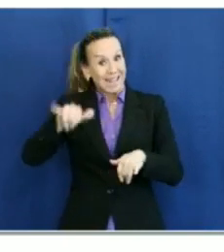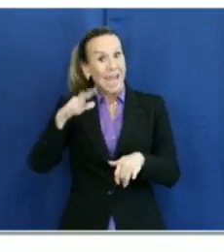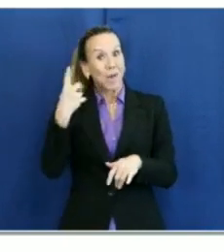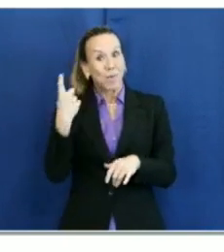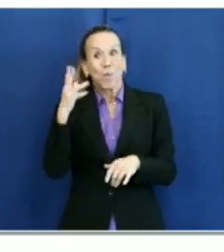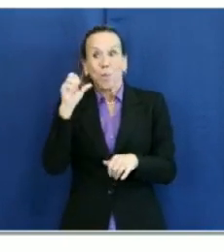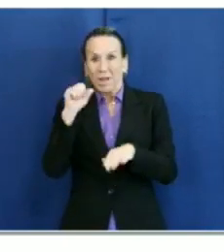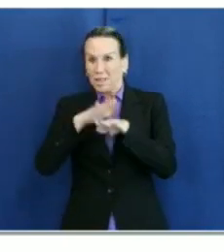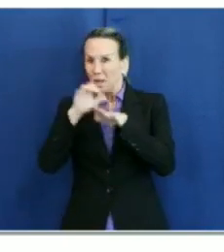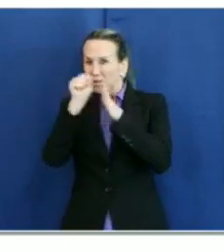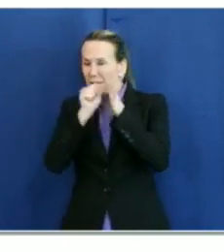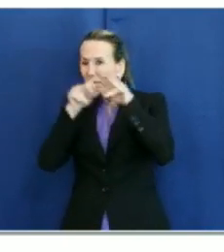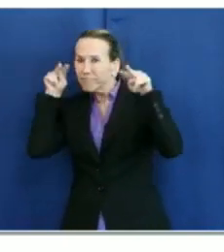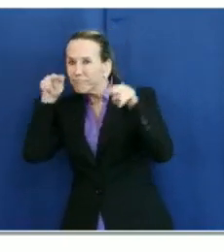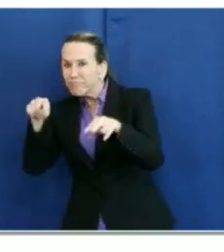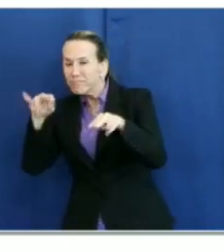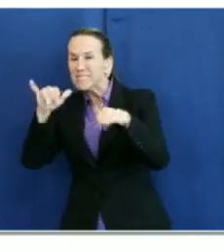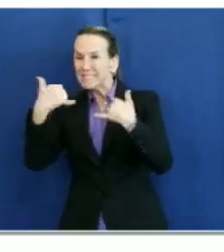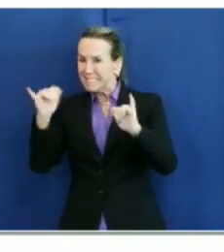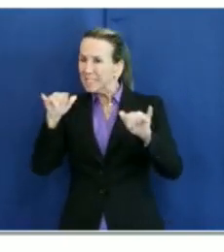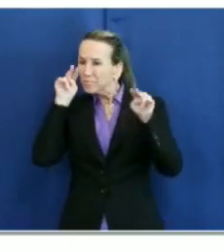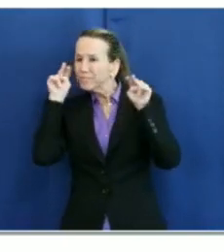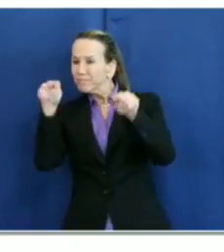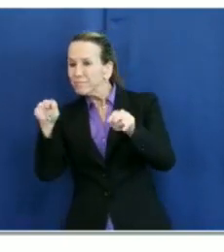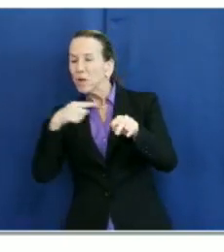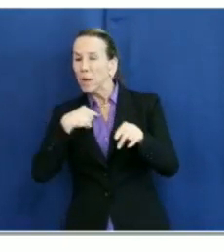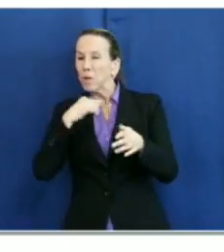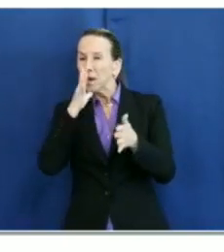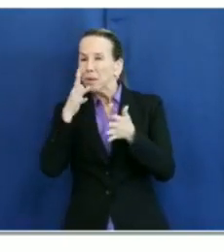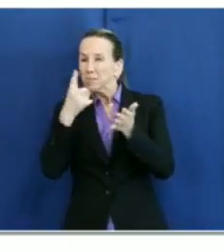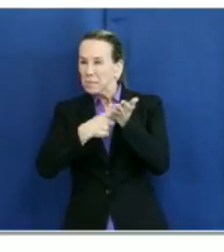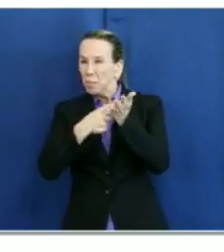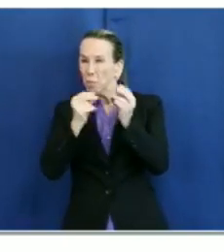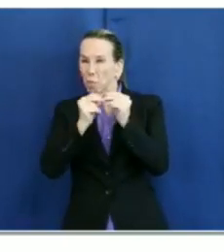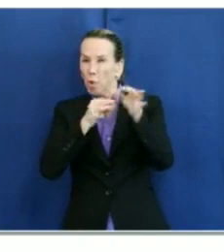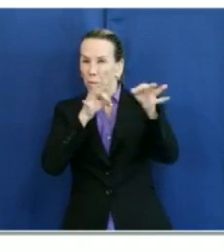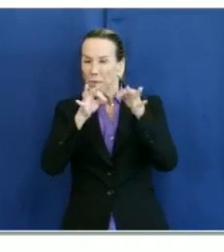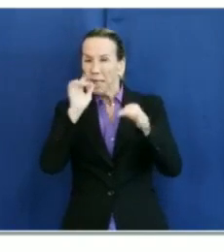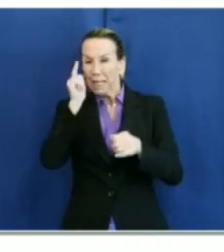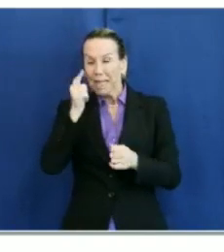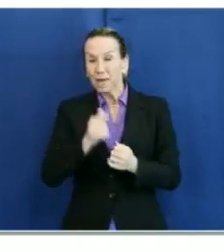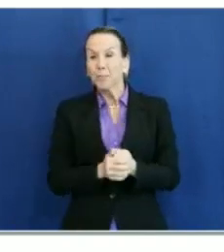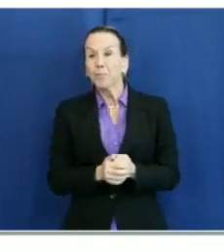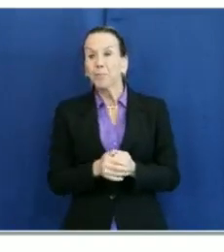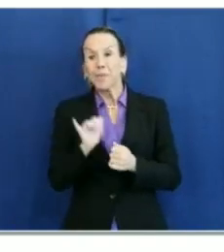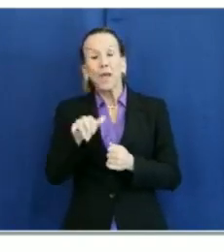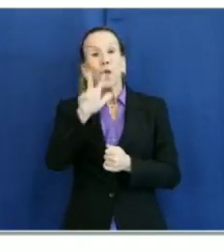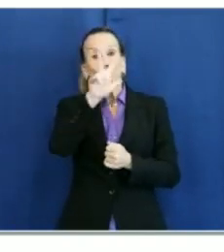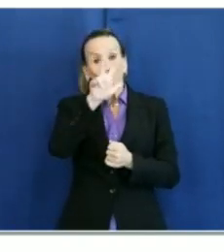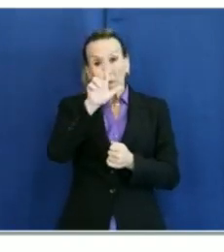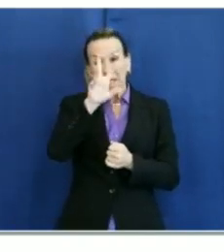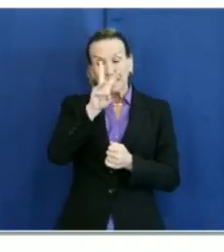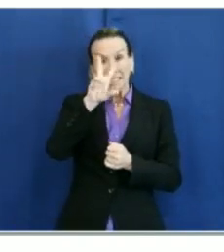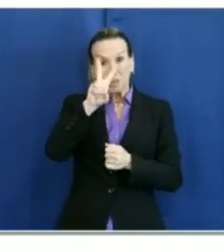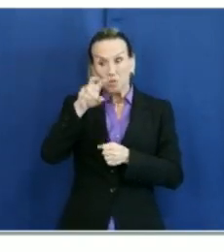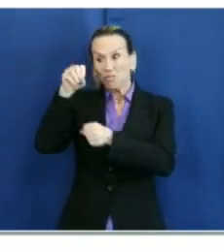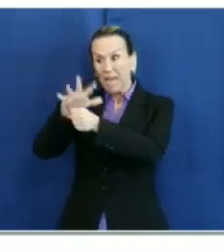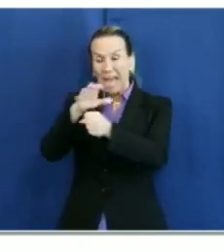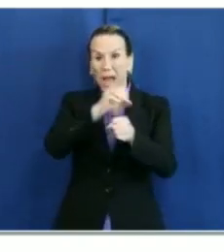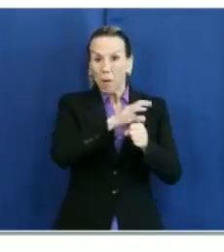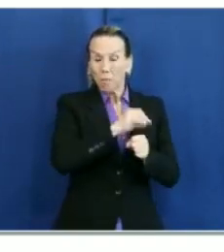and we will review that in details shortly. Of the 362 outbreaks,